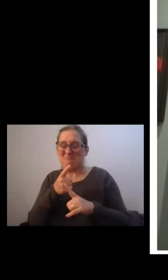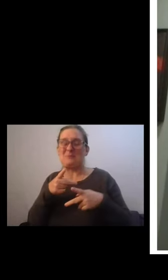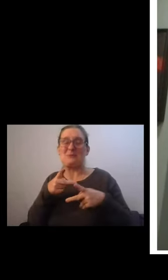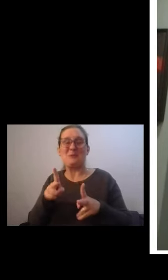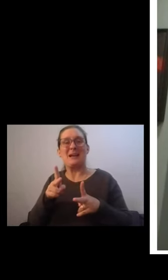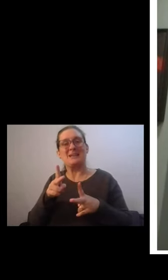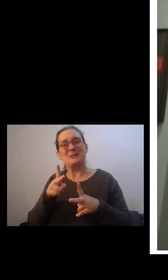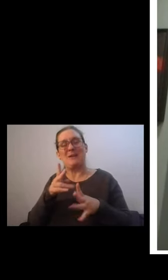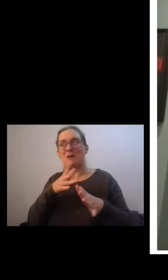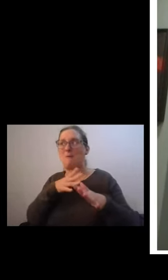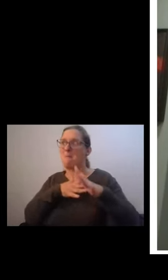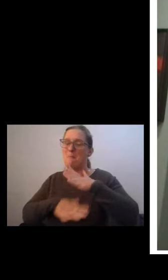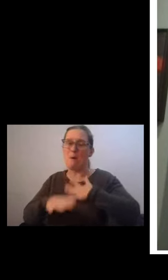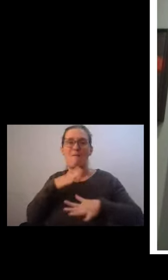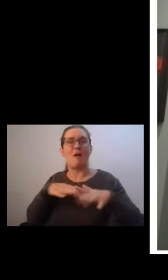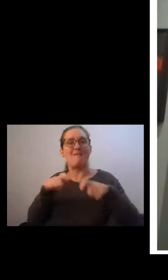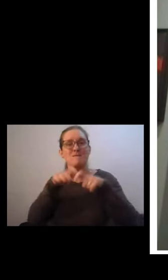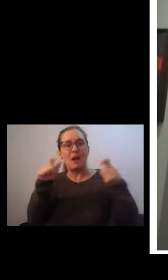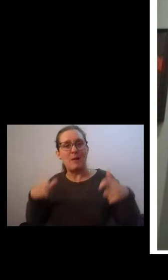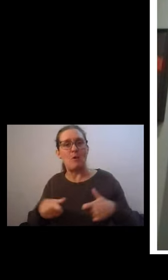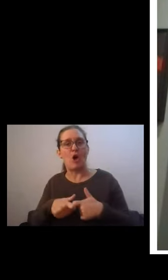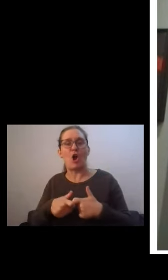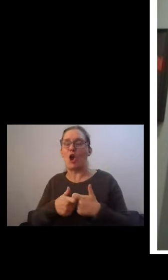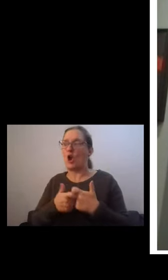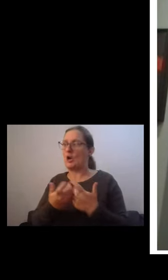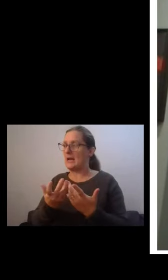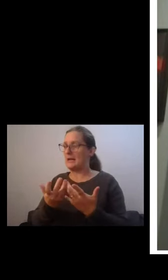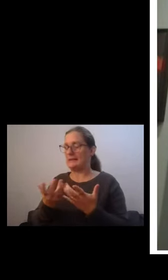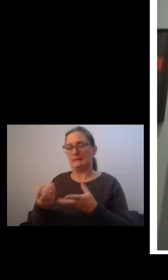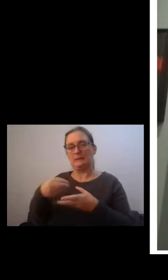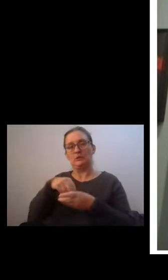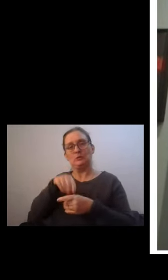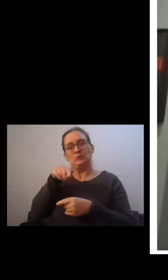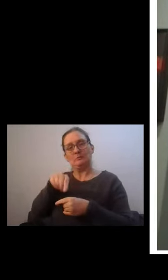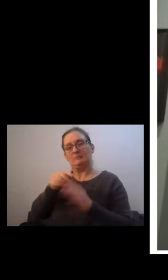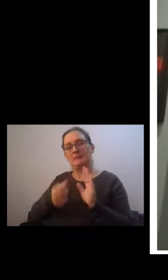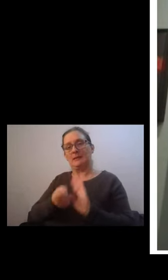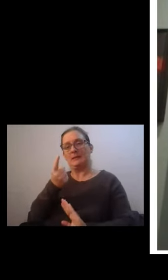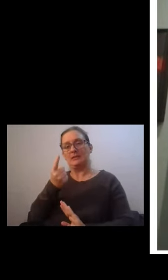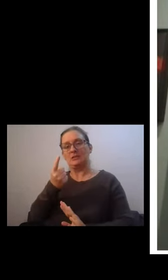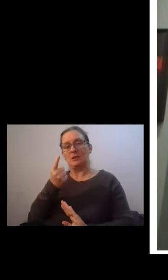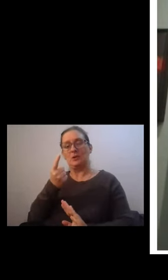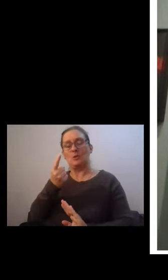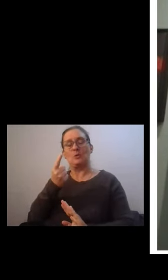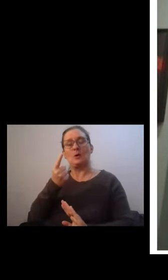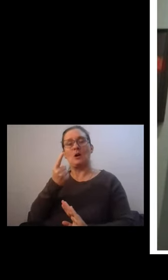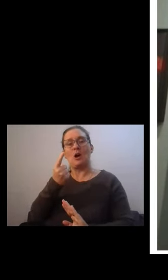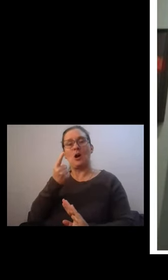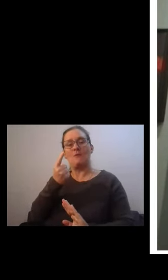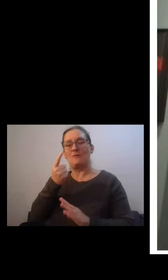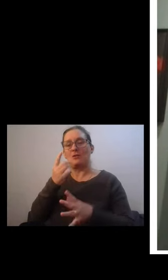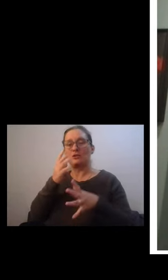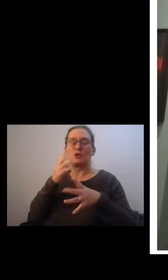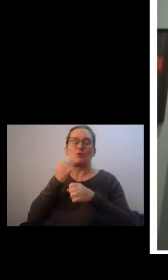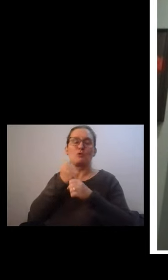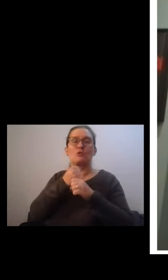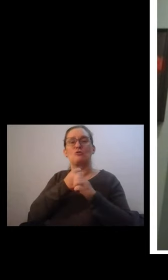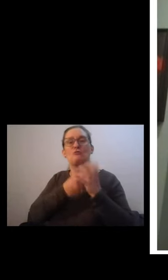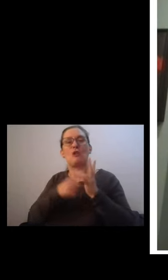within the issue of helping people to have lives that are flourishing.